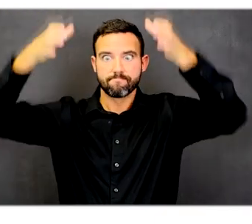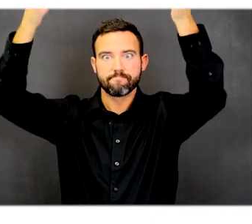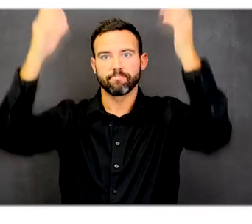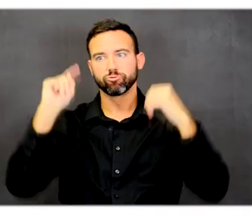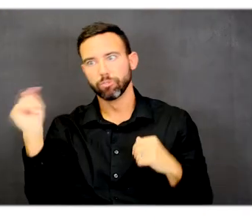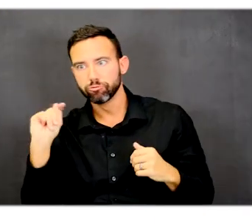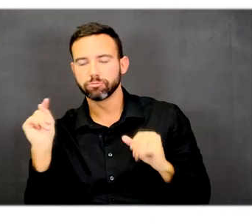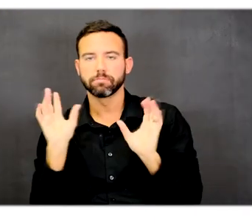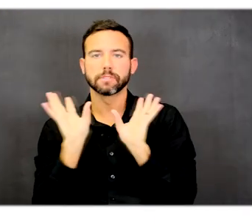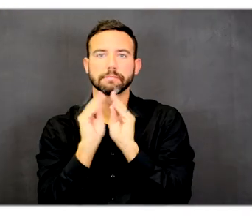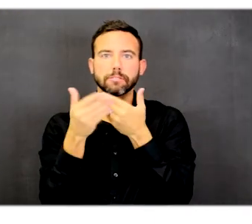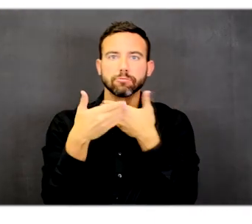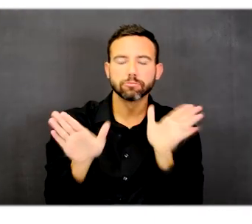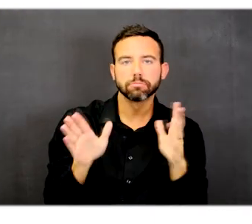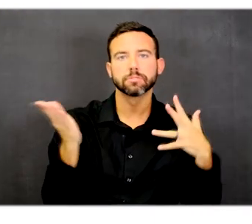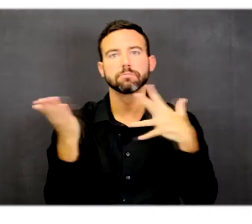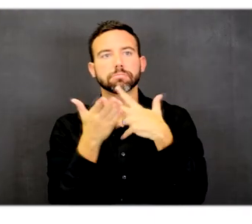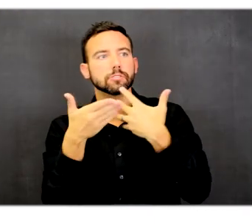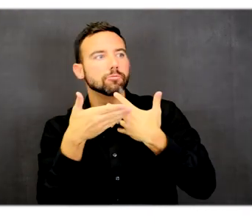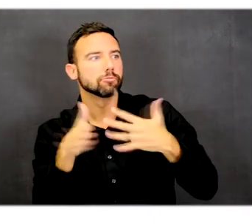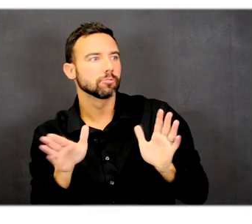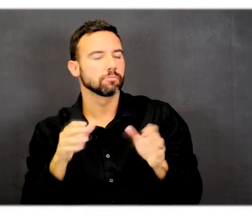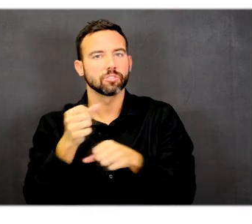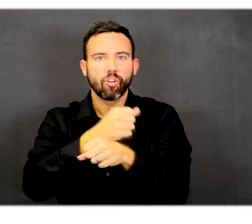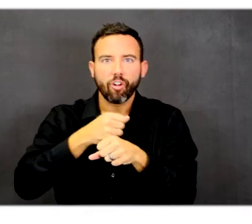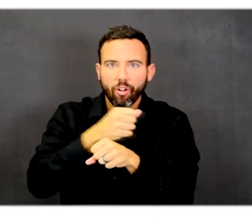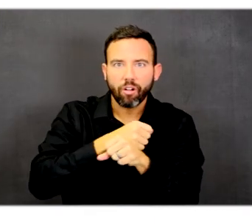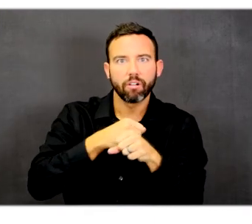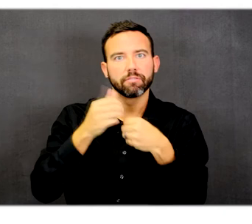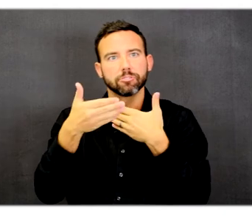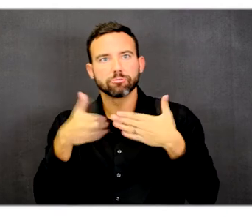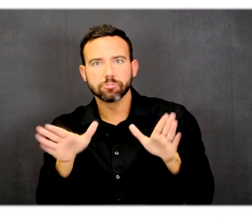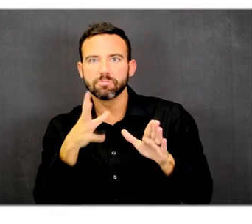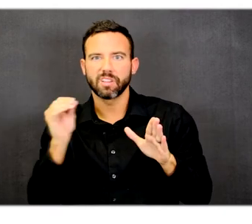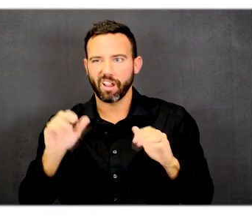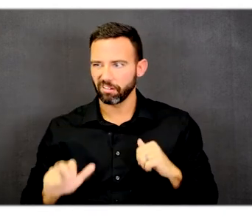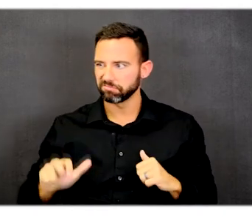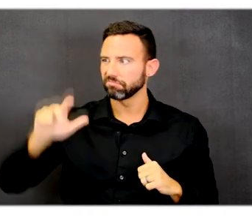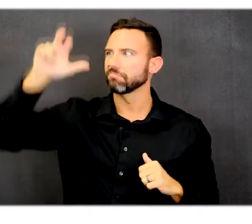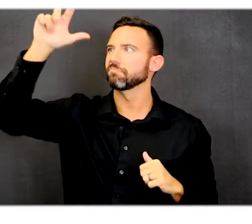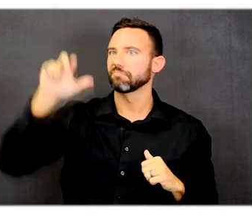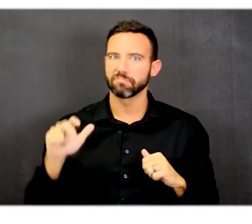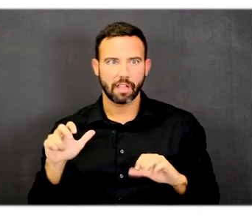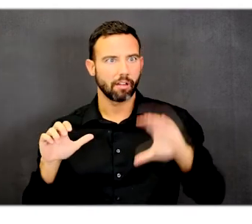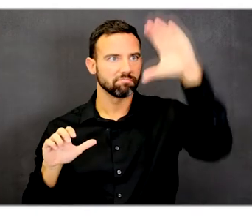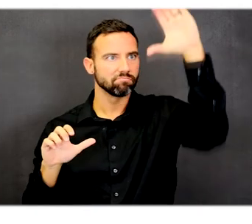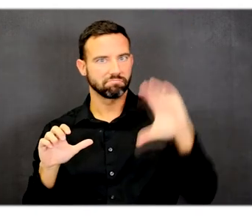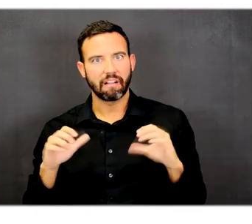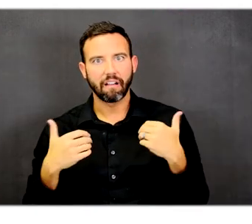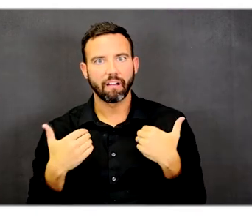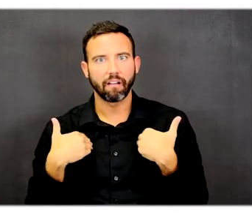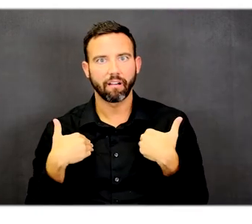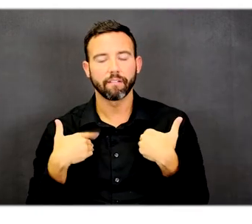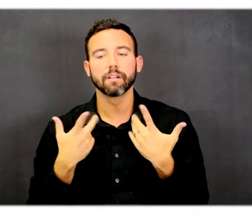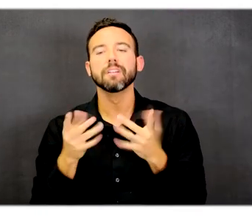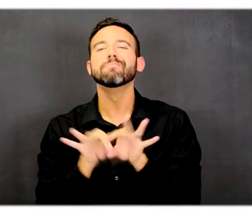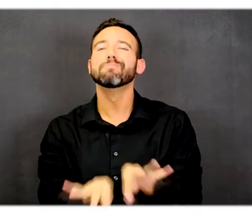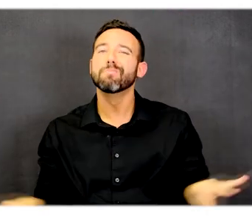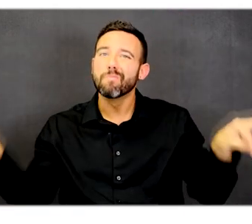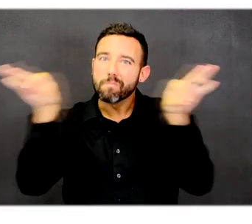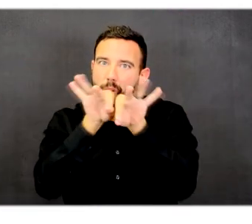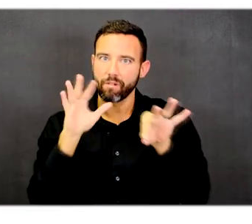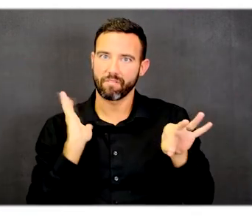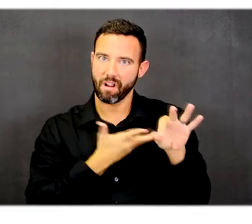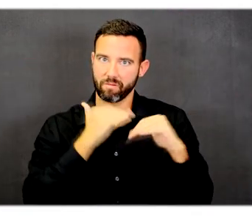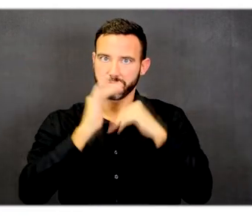rooms, break rooms, coffee centers, and the vertical transportation. Key to the design was to